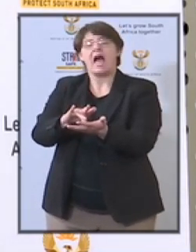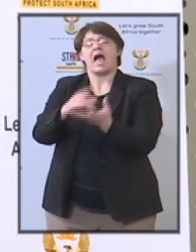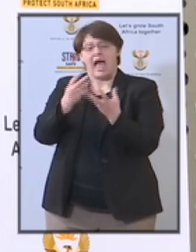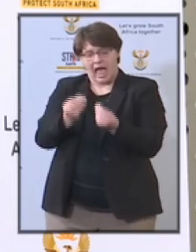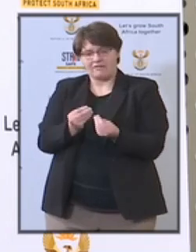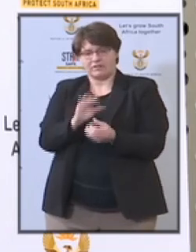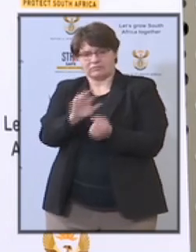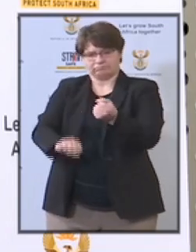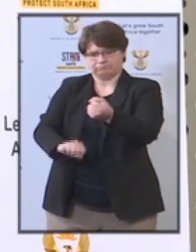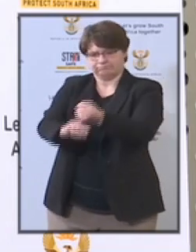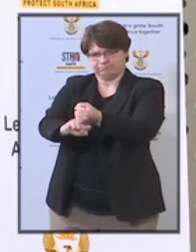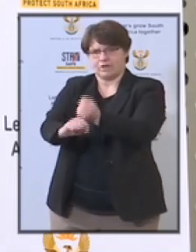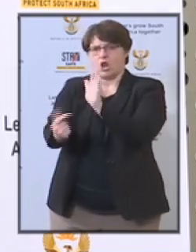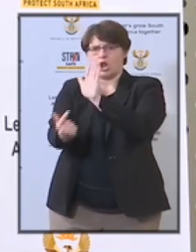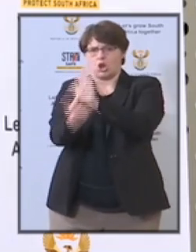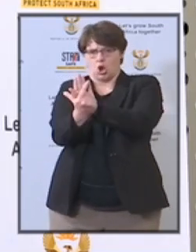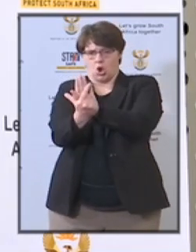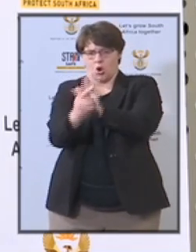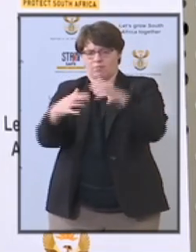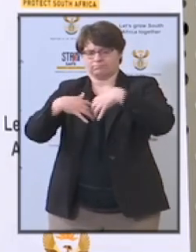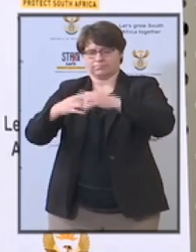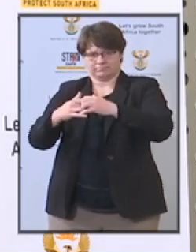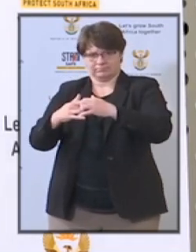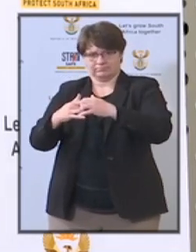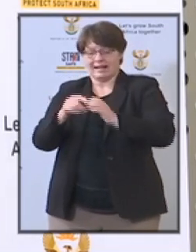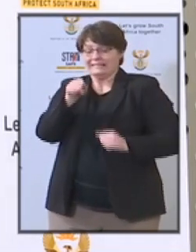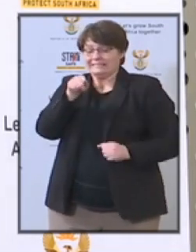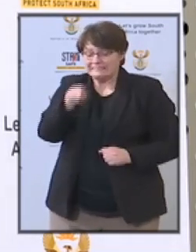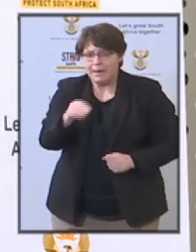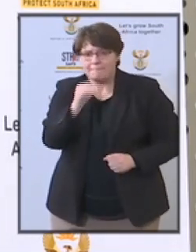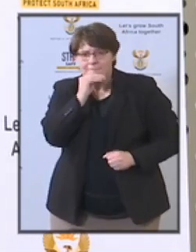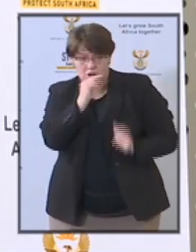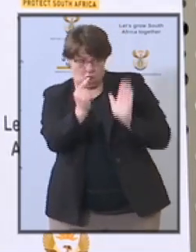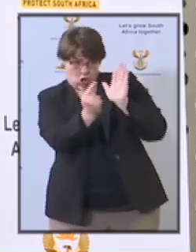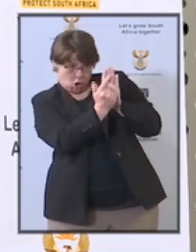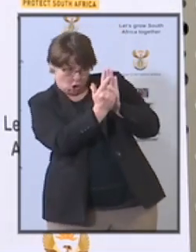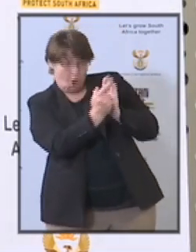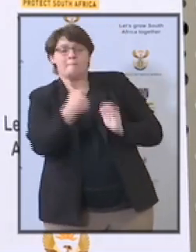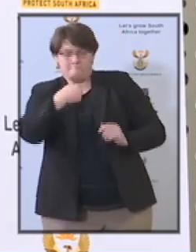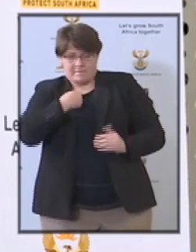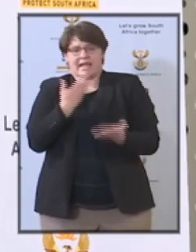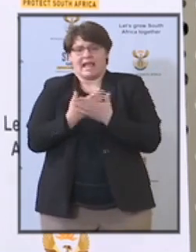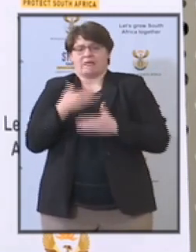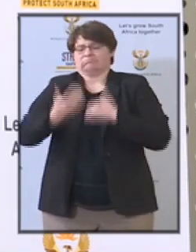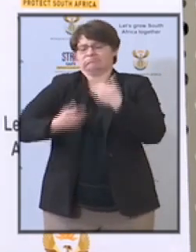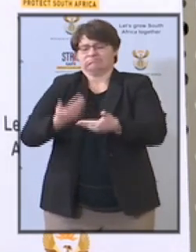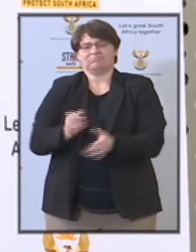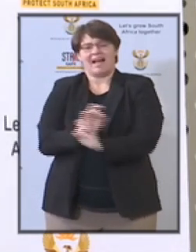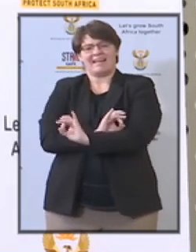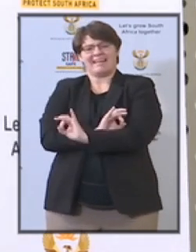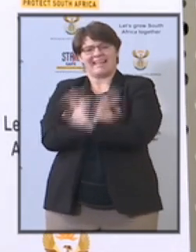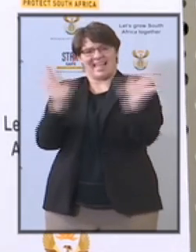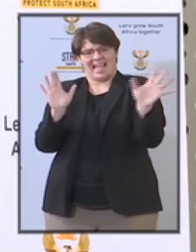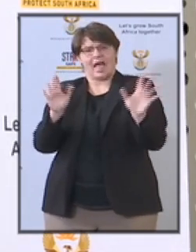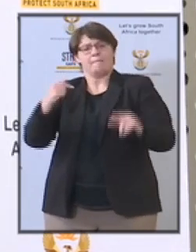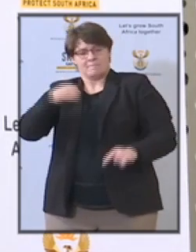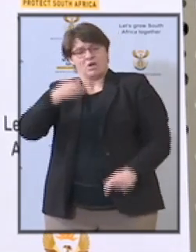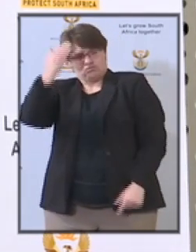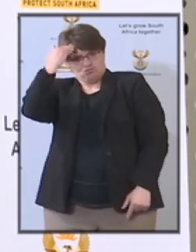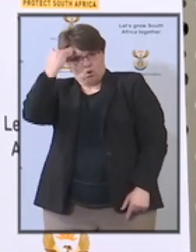legislative framework that will allow it to do its job with a clear center of command